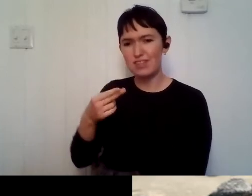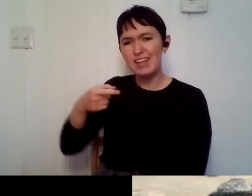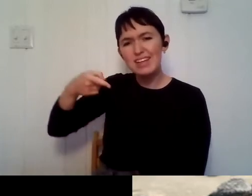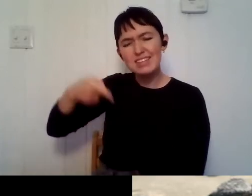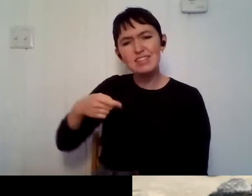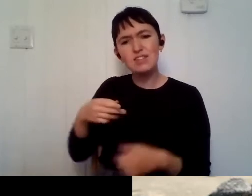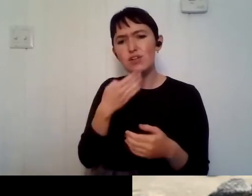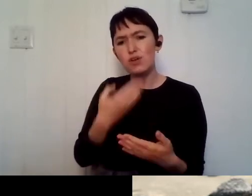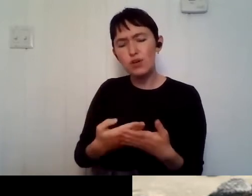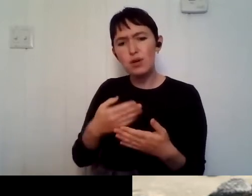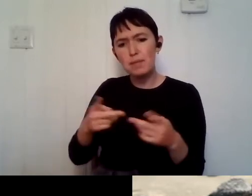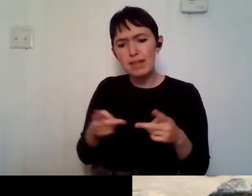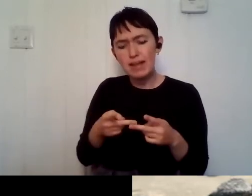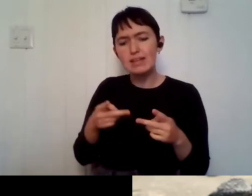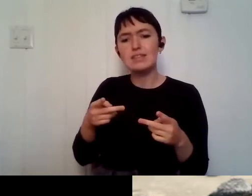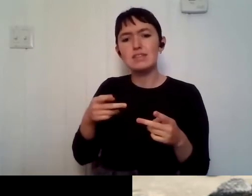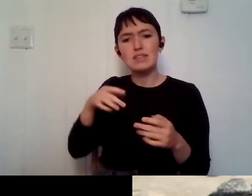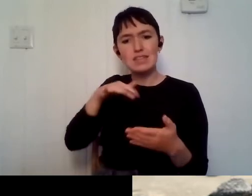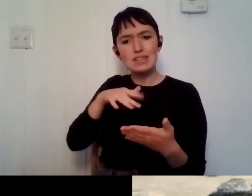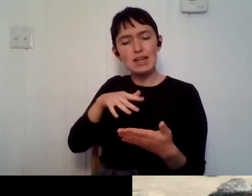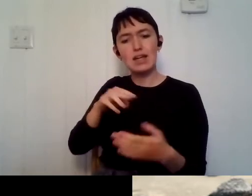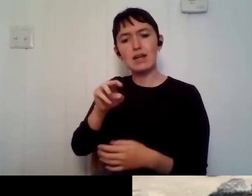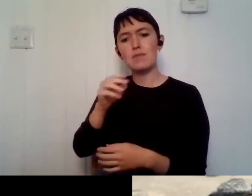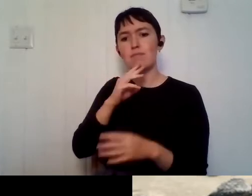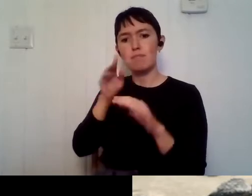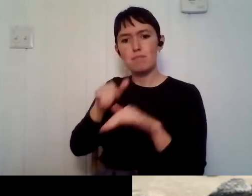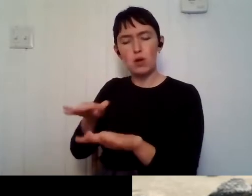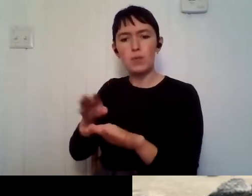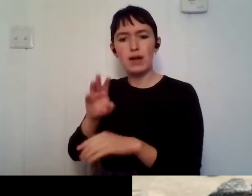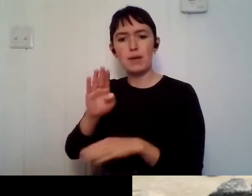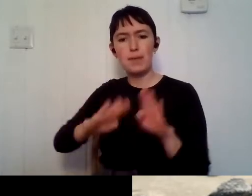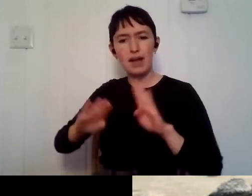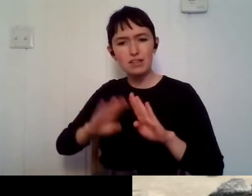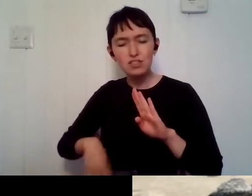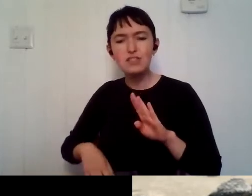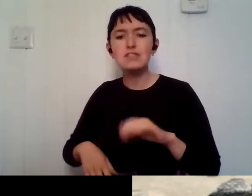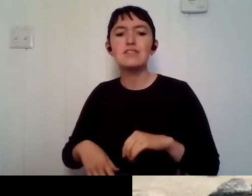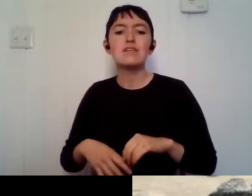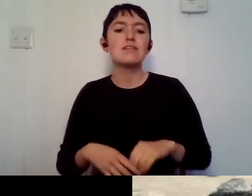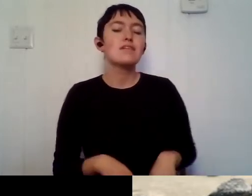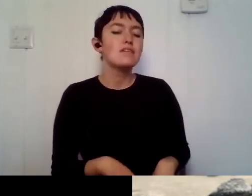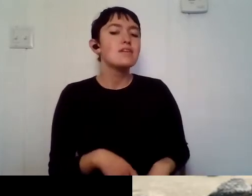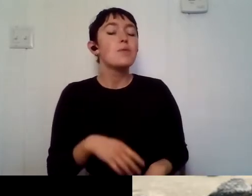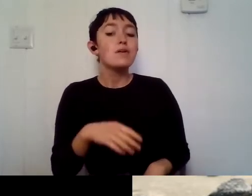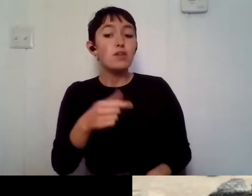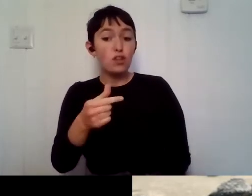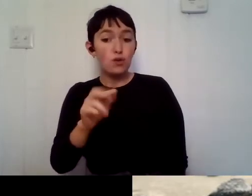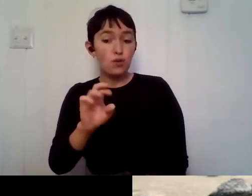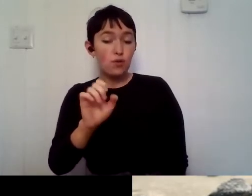biologist? It seems like studying the great lakes would be something a marine biologist might do. Well, yes. Um, so the great lakes, although